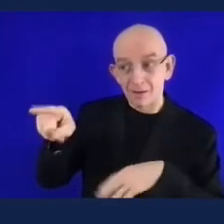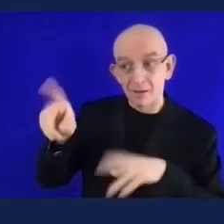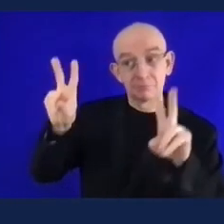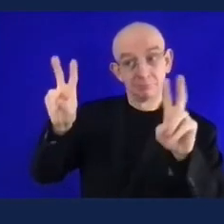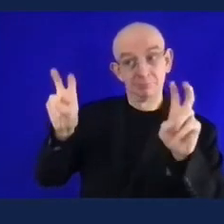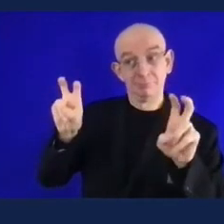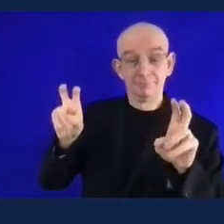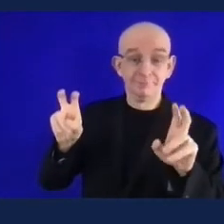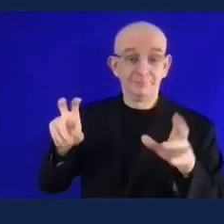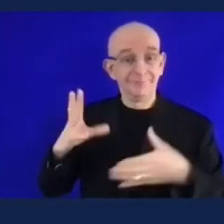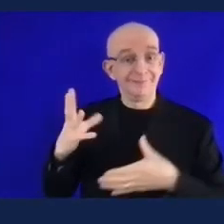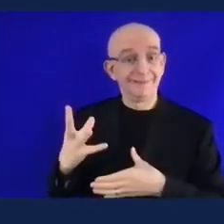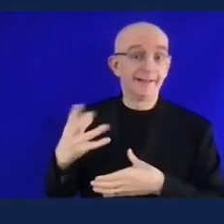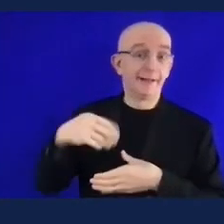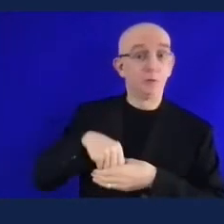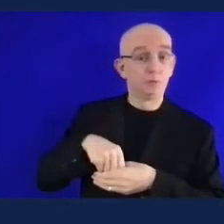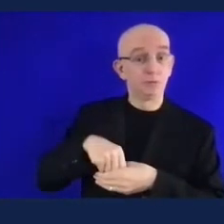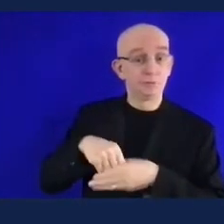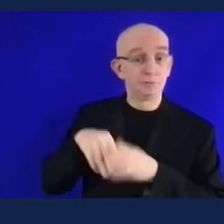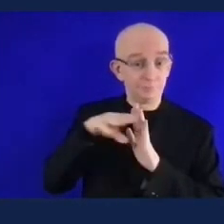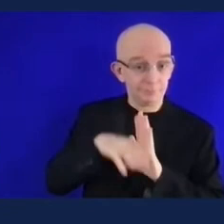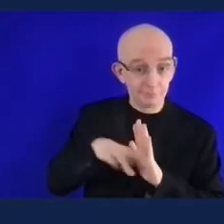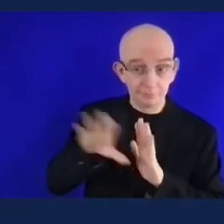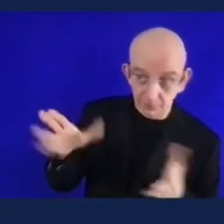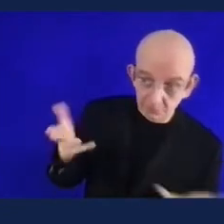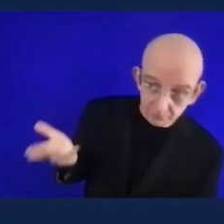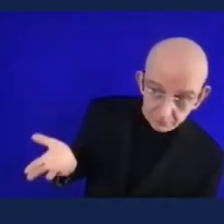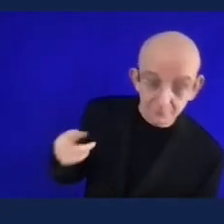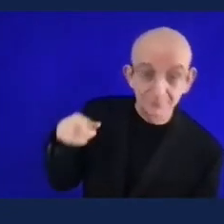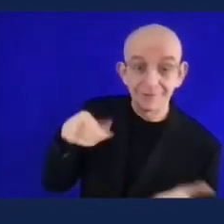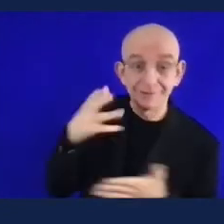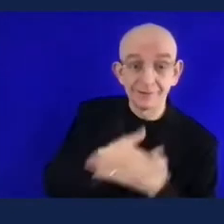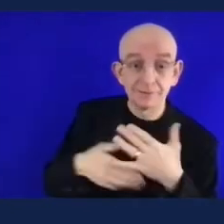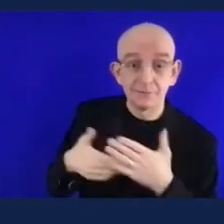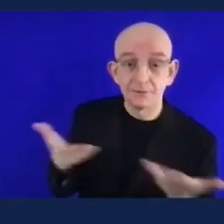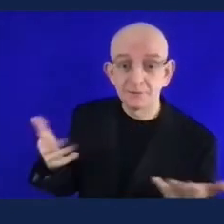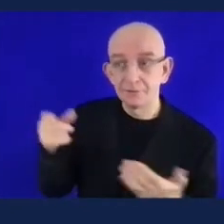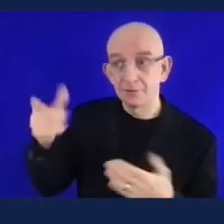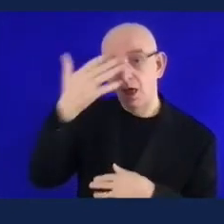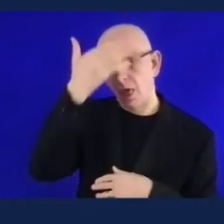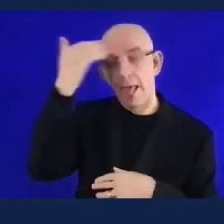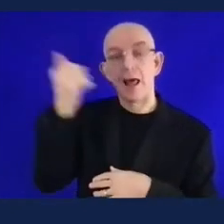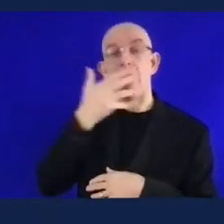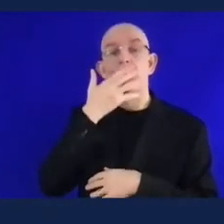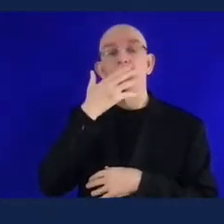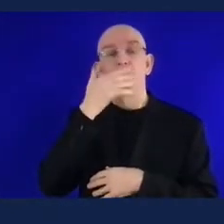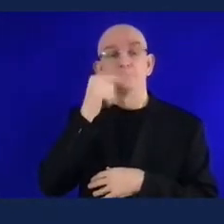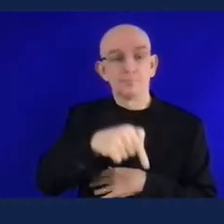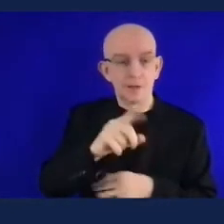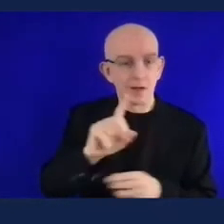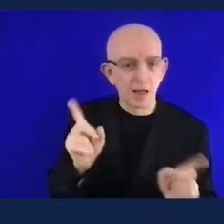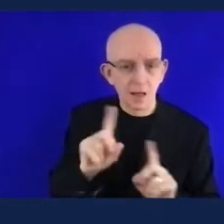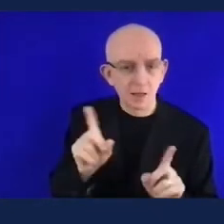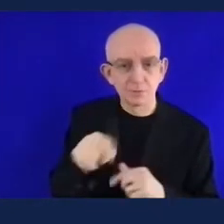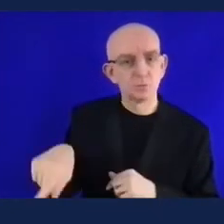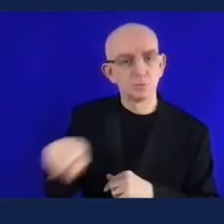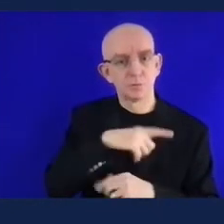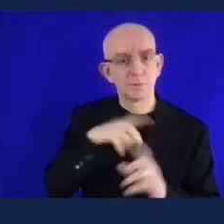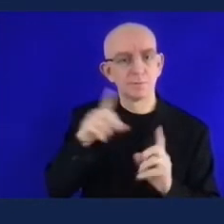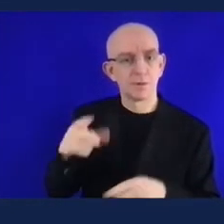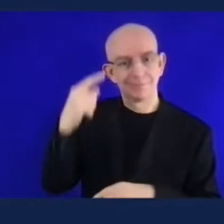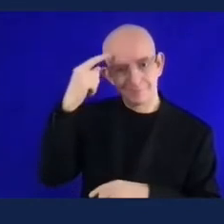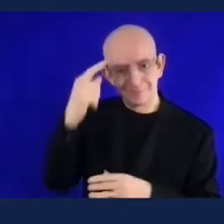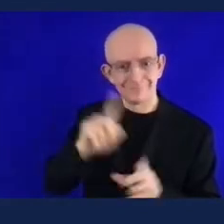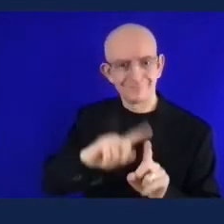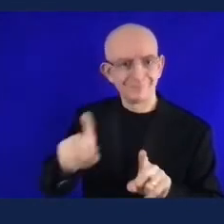of gender and ethnicity but where are the persons with disabilities in your workforce why are you not employing persons with disabilities so one of the things